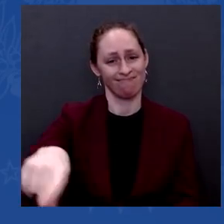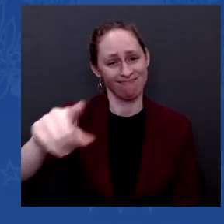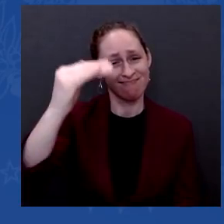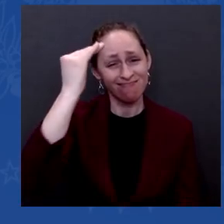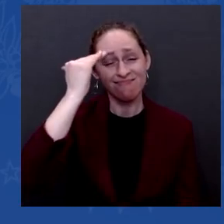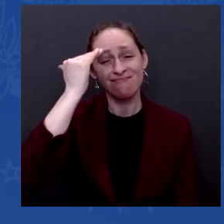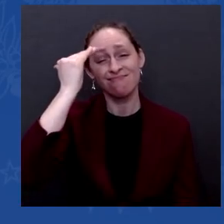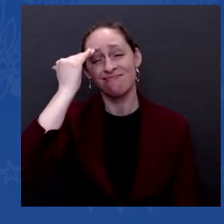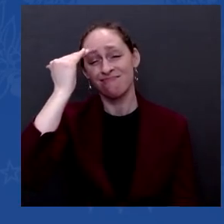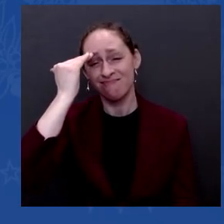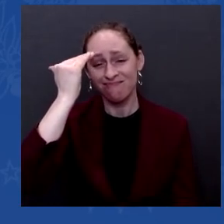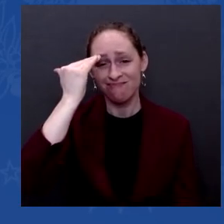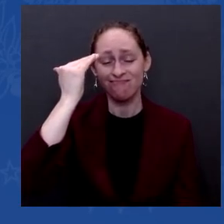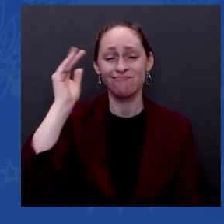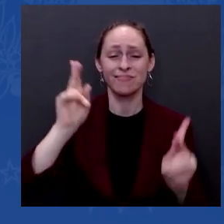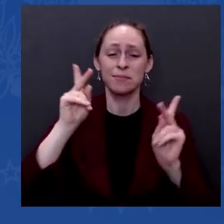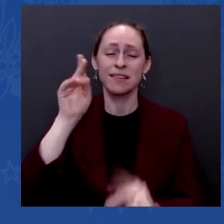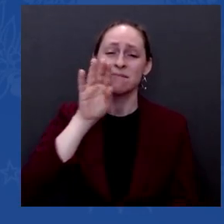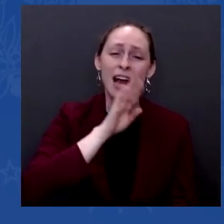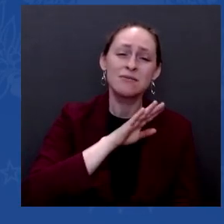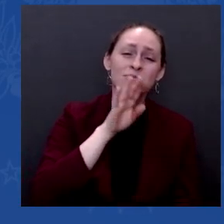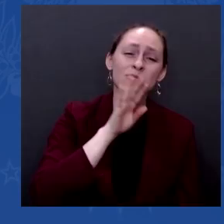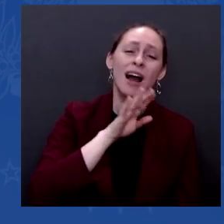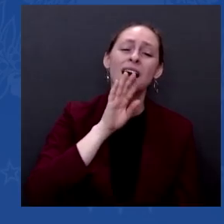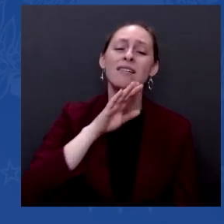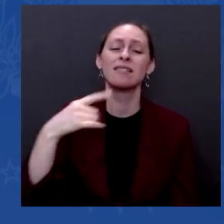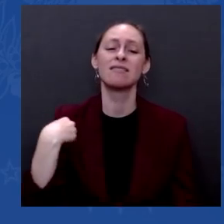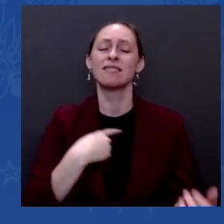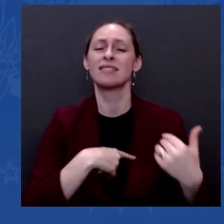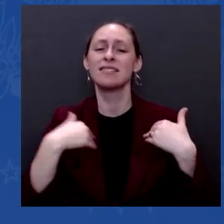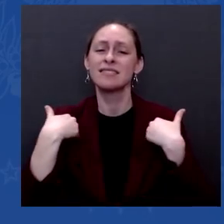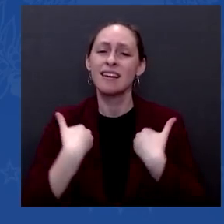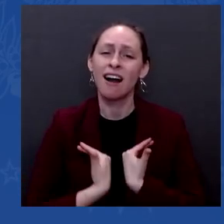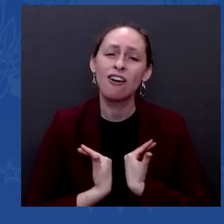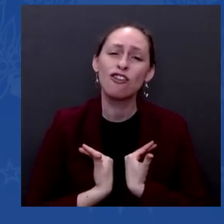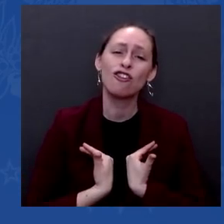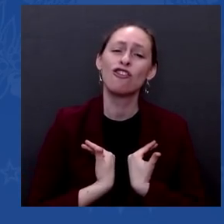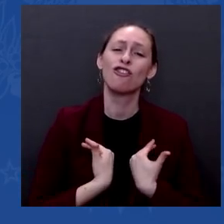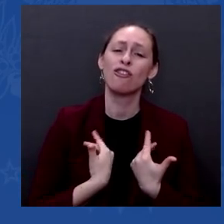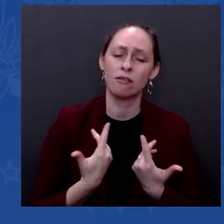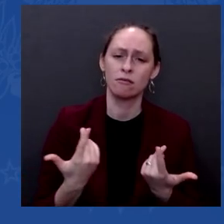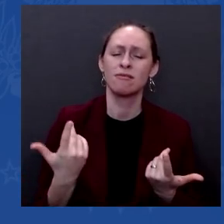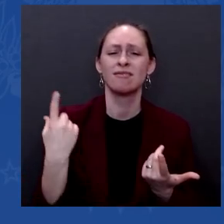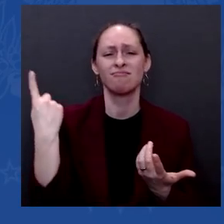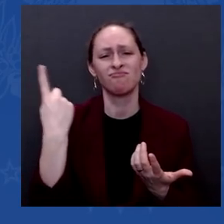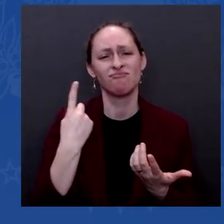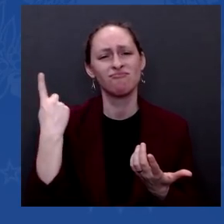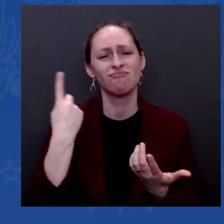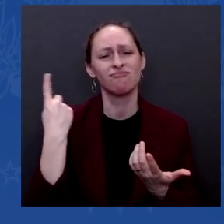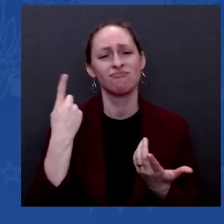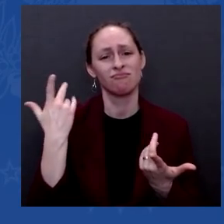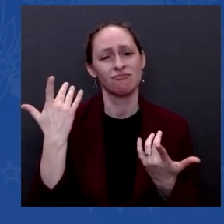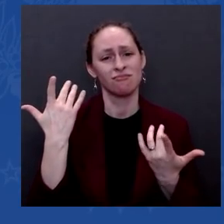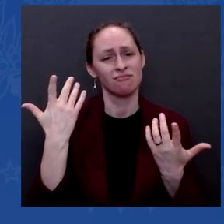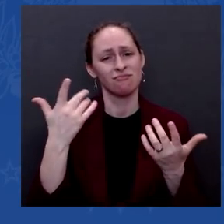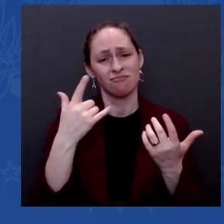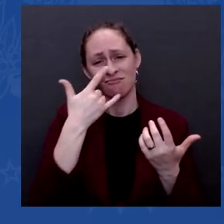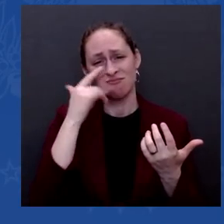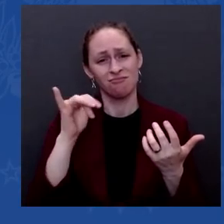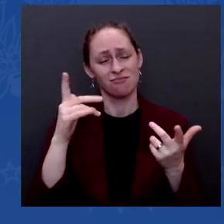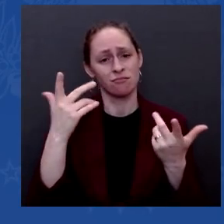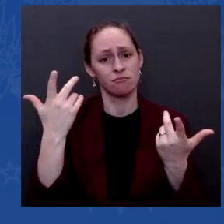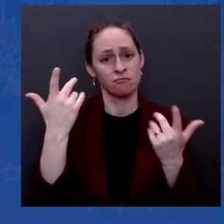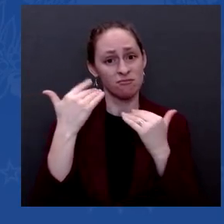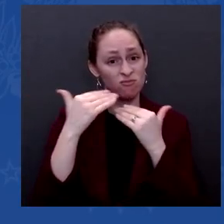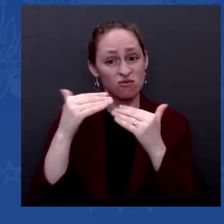what type of restrictions do you imagine being on Americans this time next year? And what does the new normal look like for social gatherings and